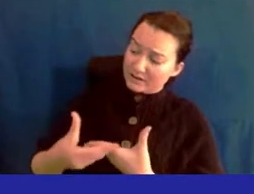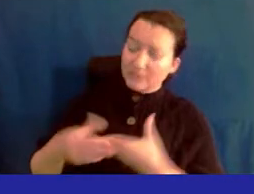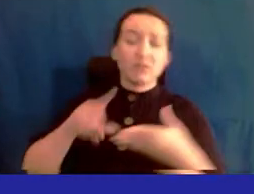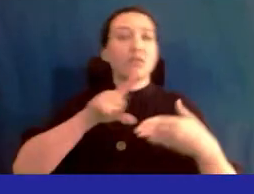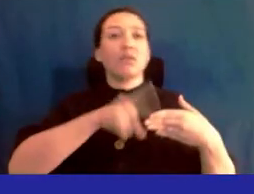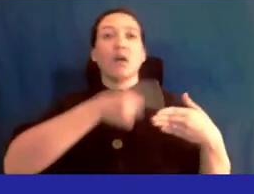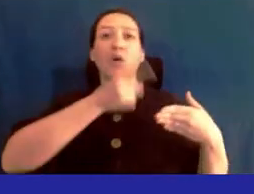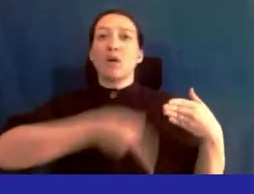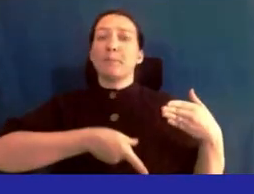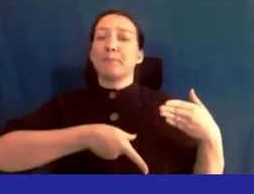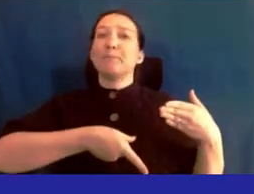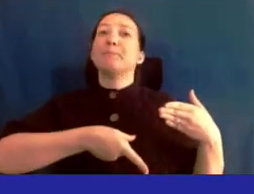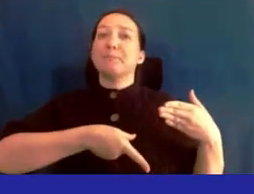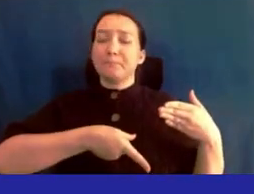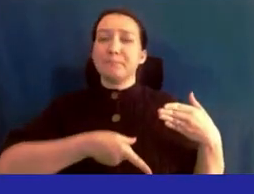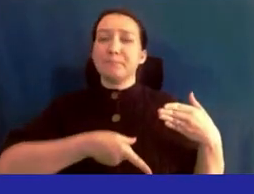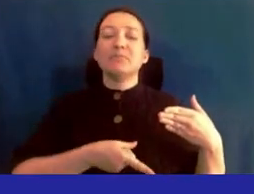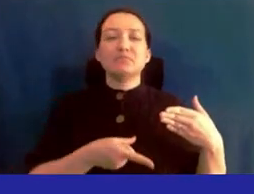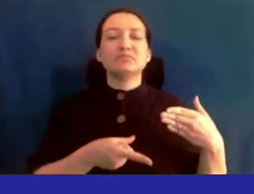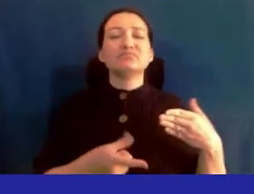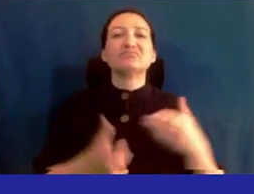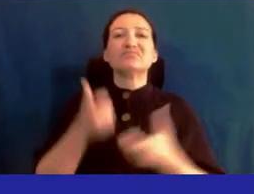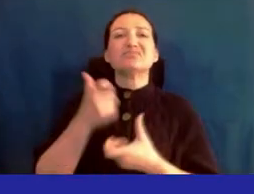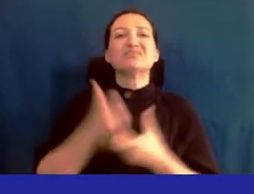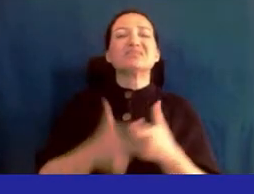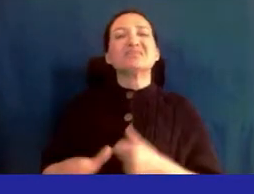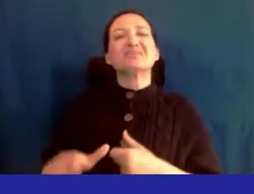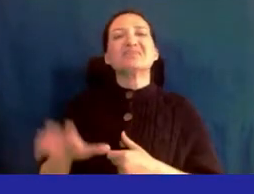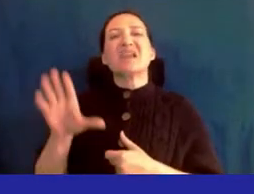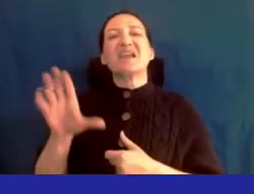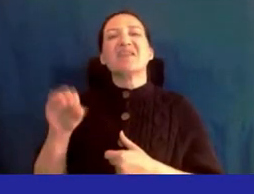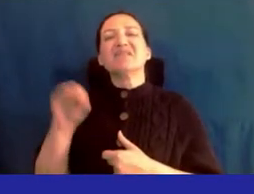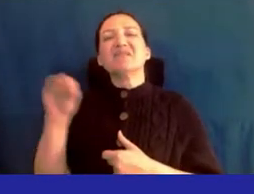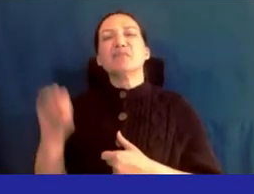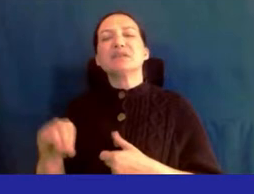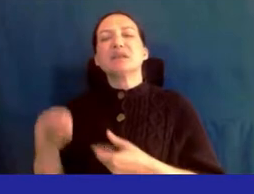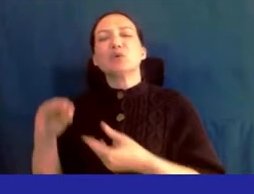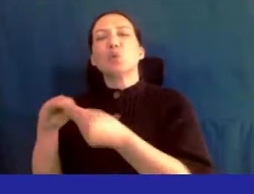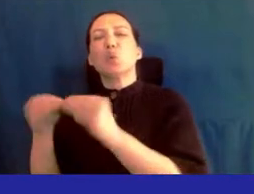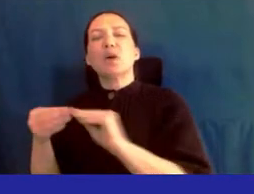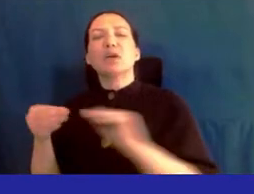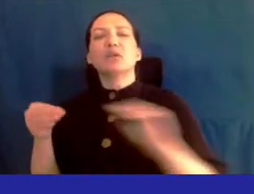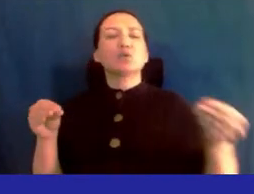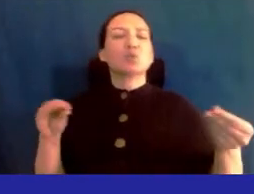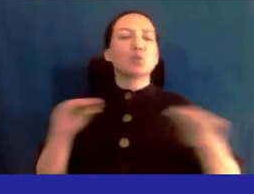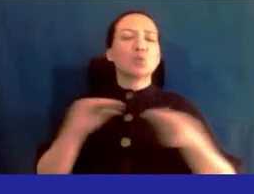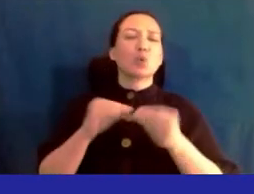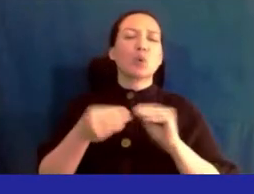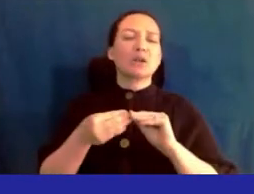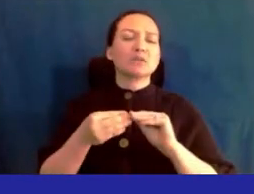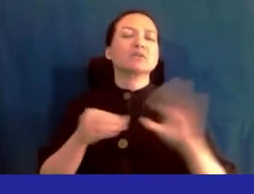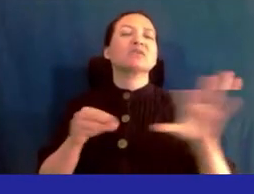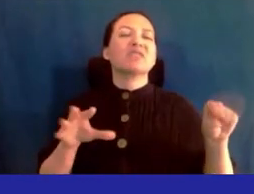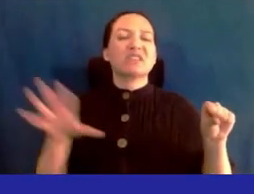measures each about five each about 50 percent of the overall score and more than